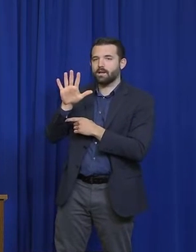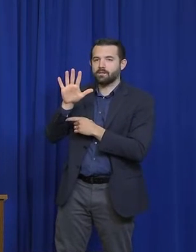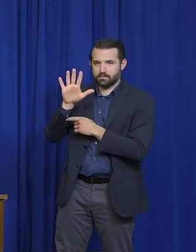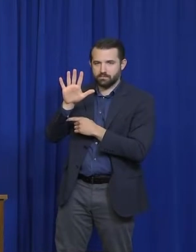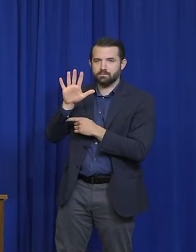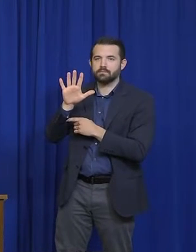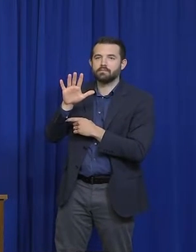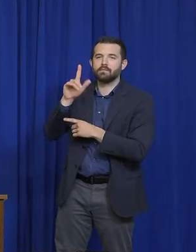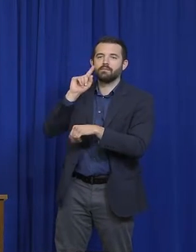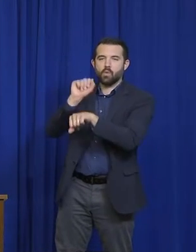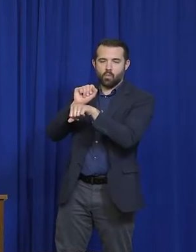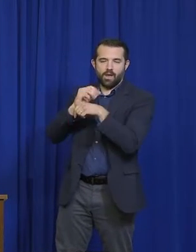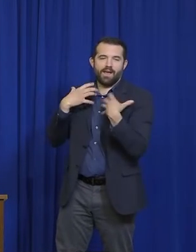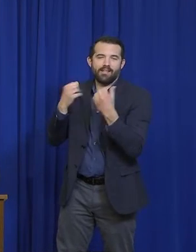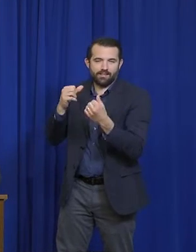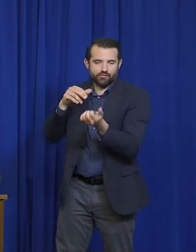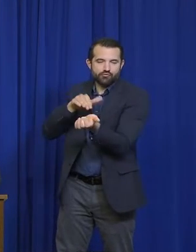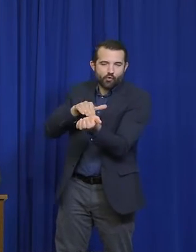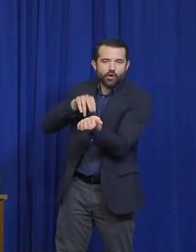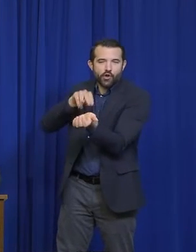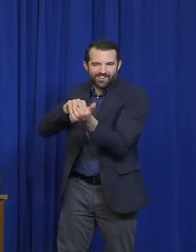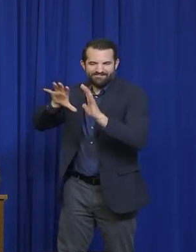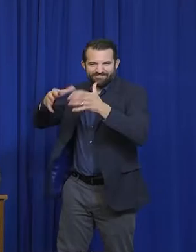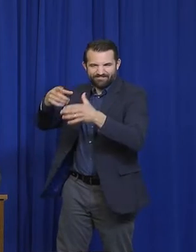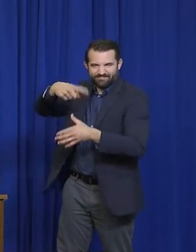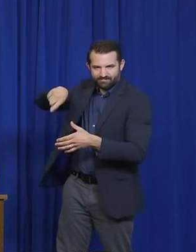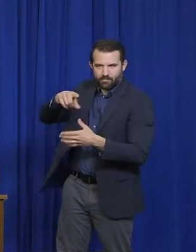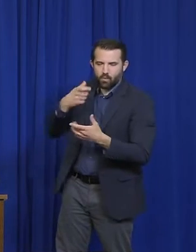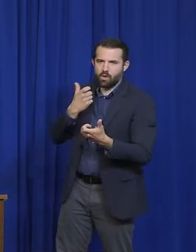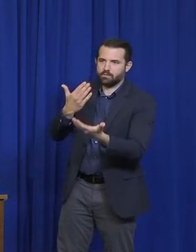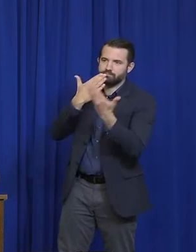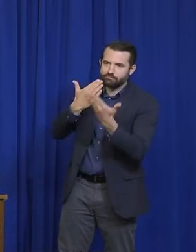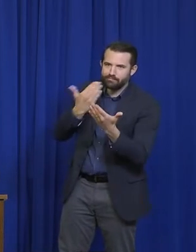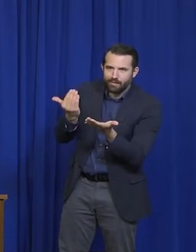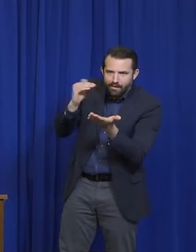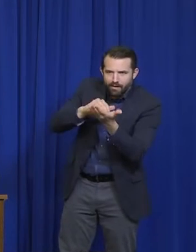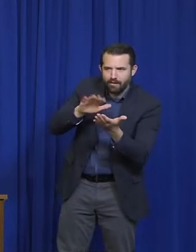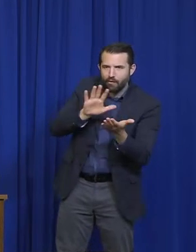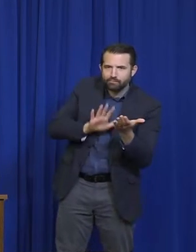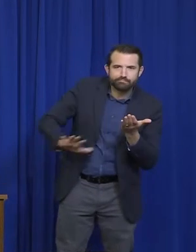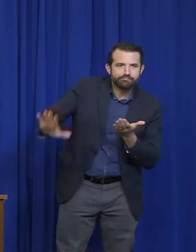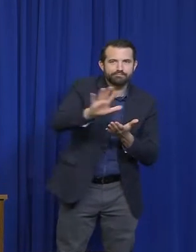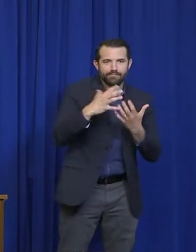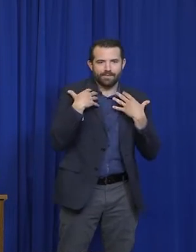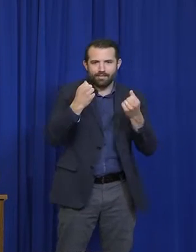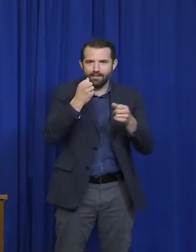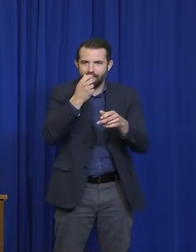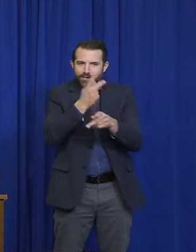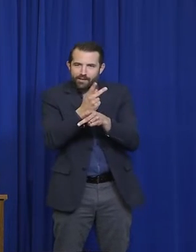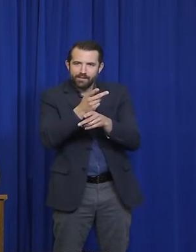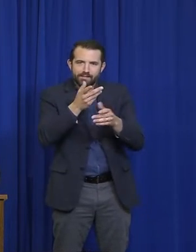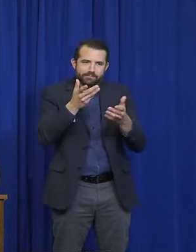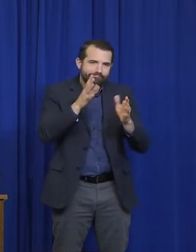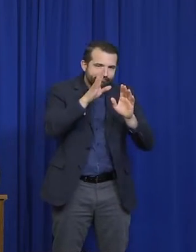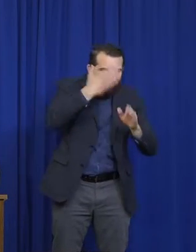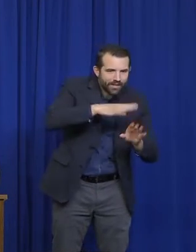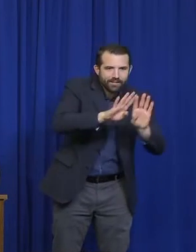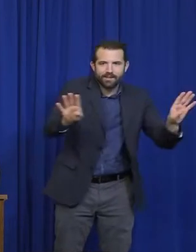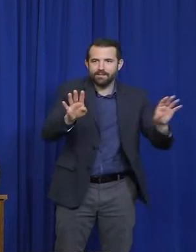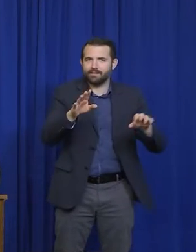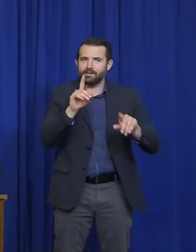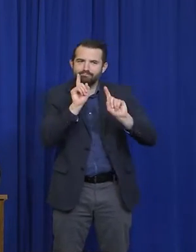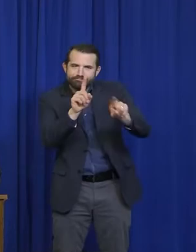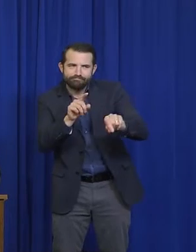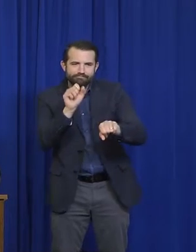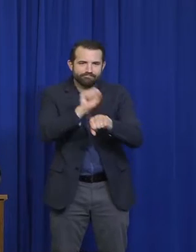across the state for continuing to go into work, even though many other folks are staying home. They continue to go to work